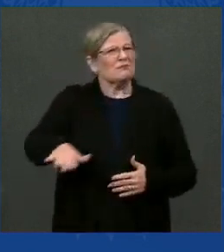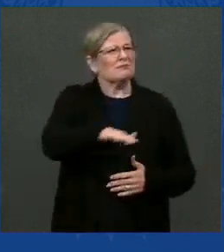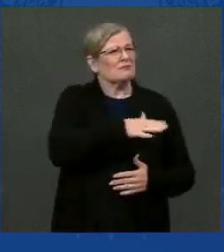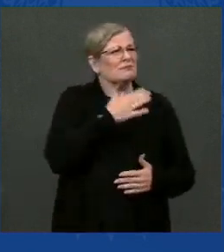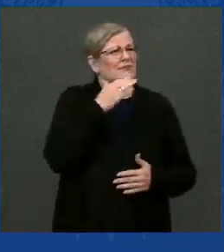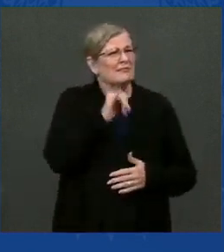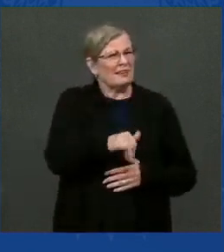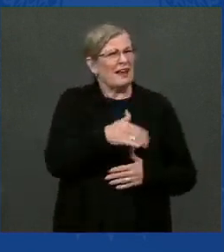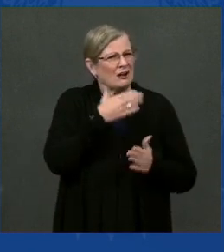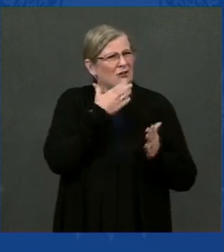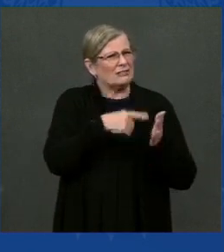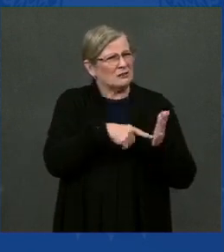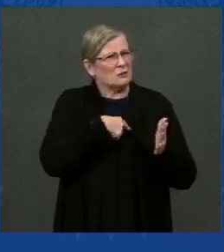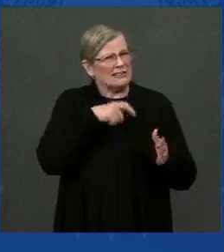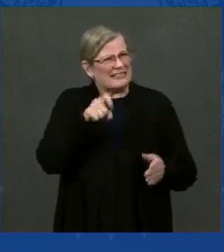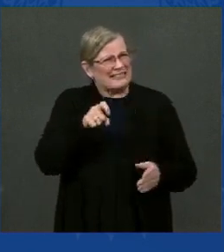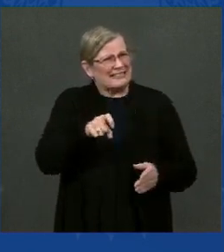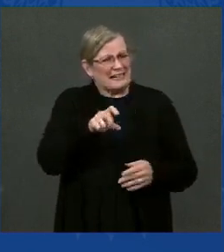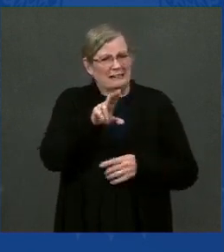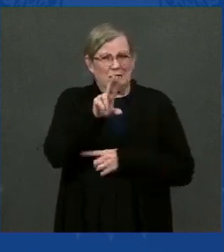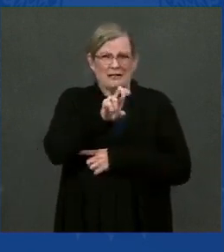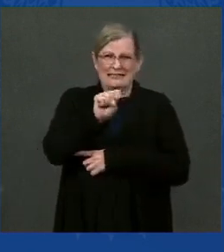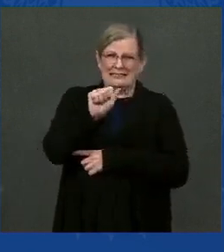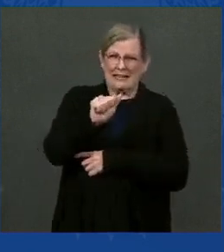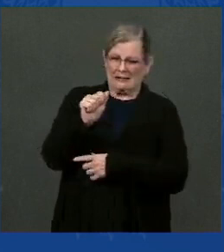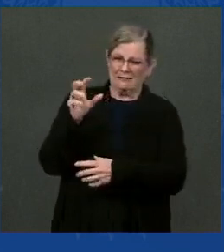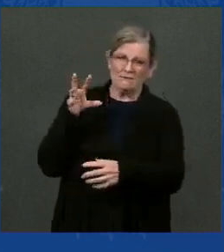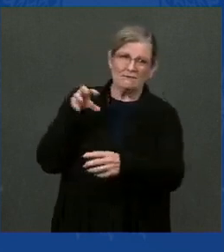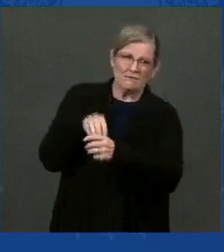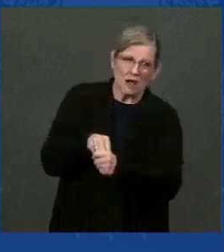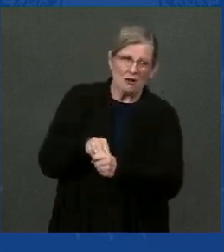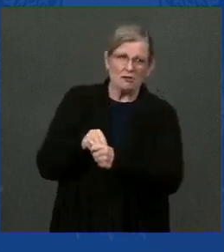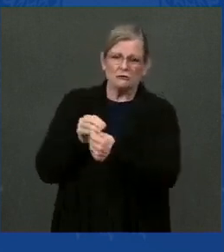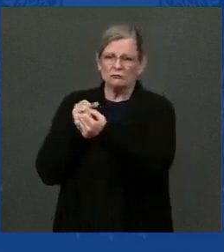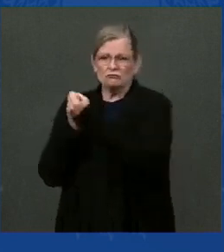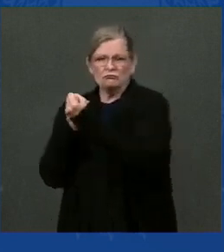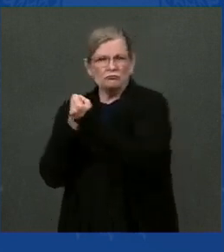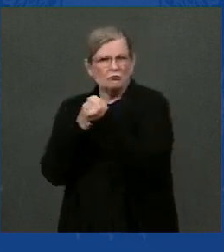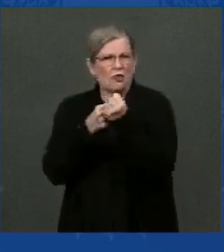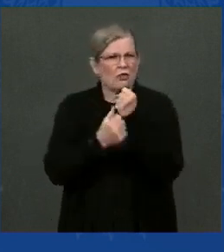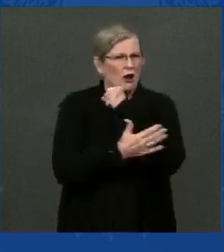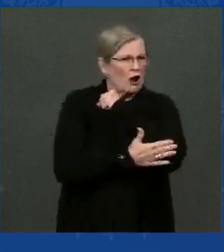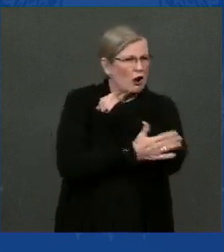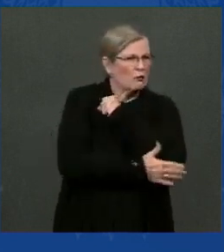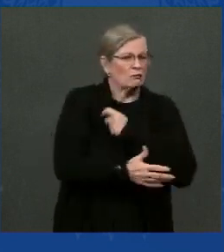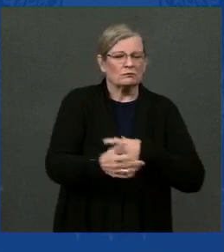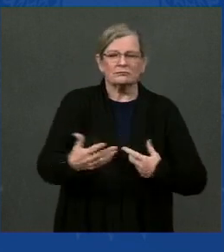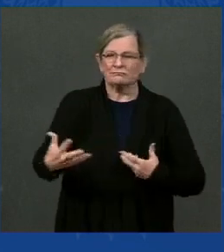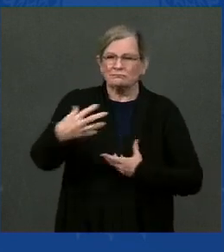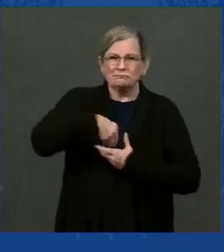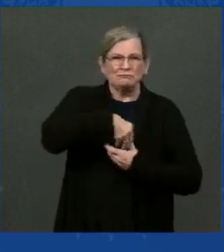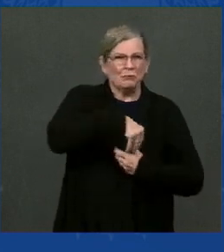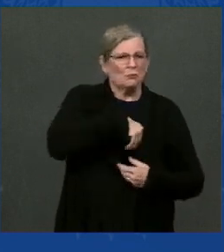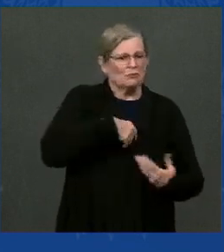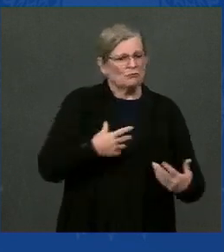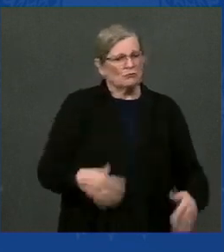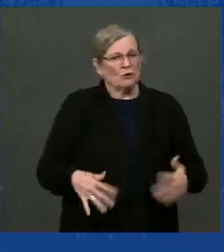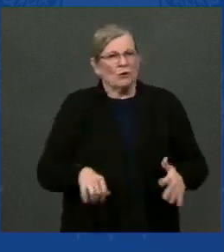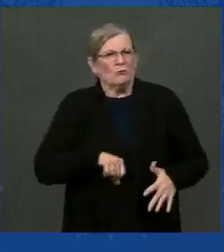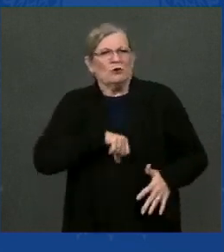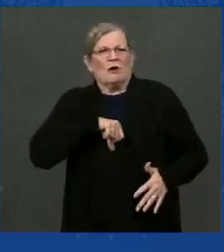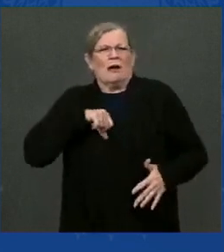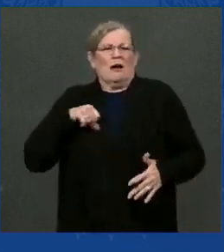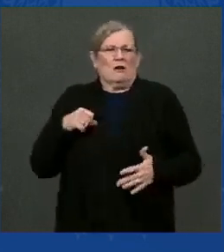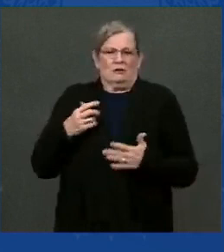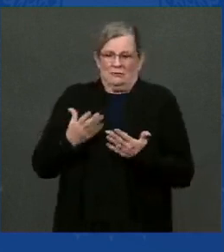we need. And the United States is proud, proud to have initiated and supported it. For our part, the United States is going to keep raising the